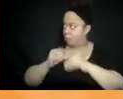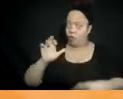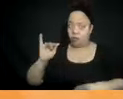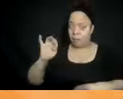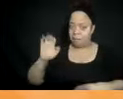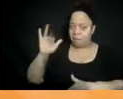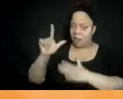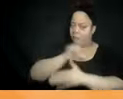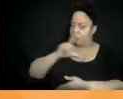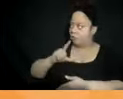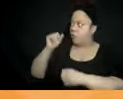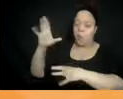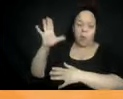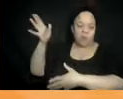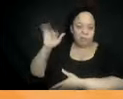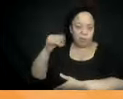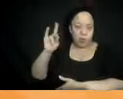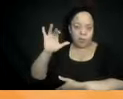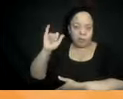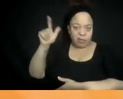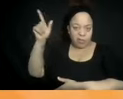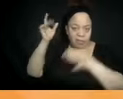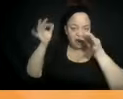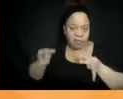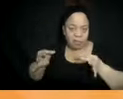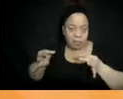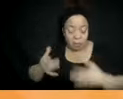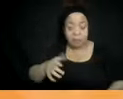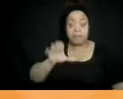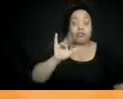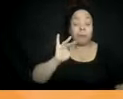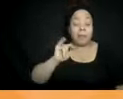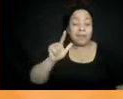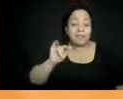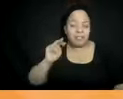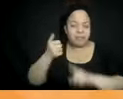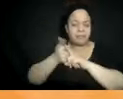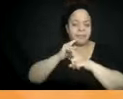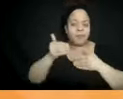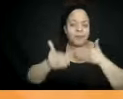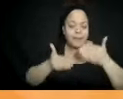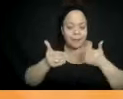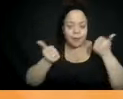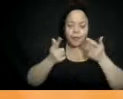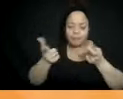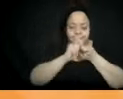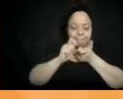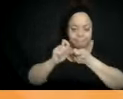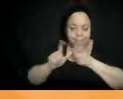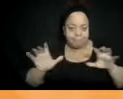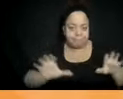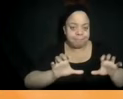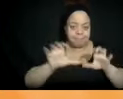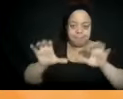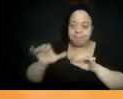Criminalization is a process by which certain practices that have been legal are made illegal.